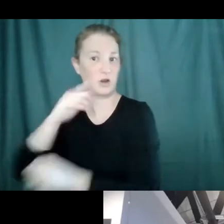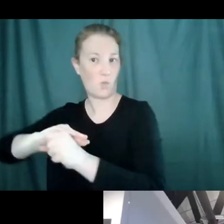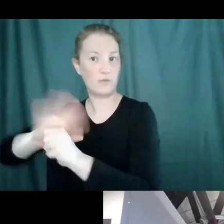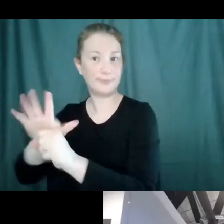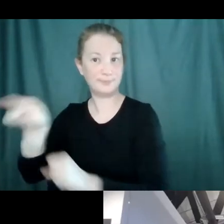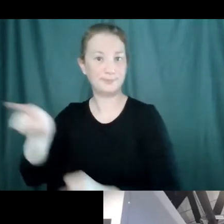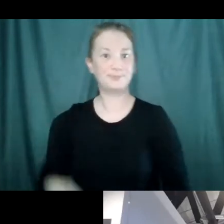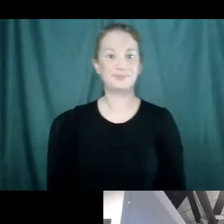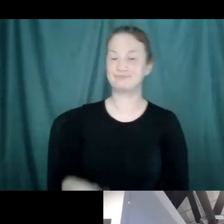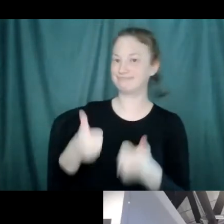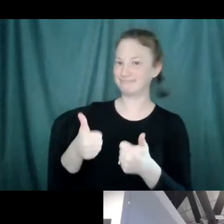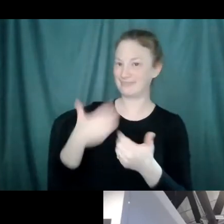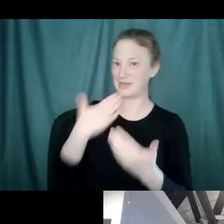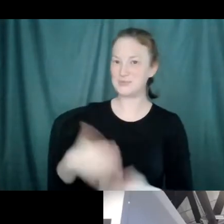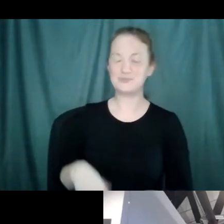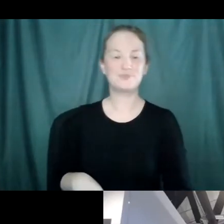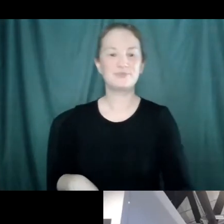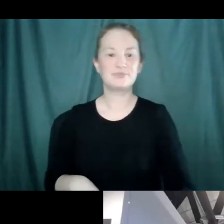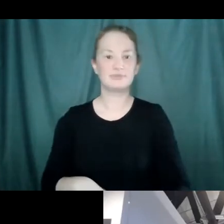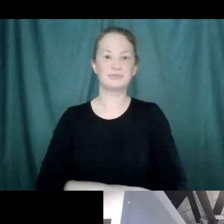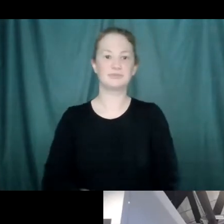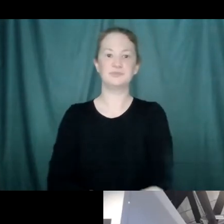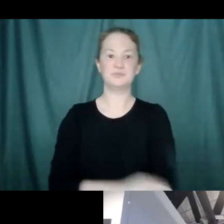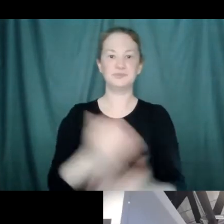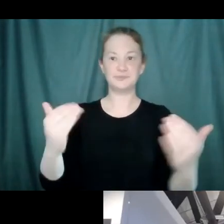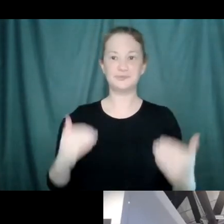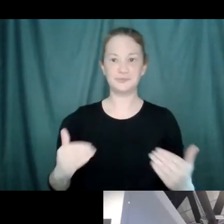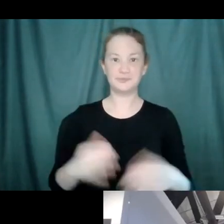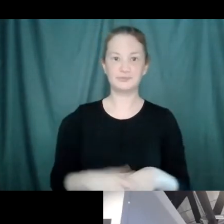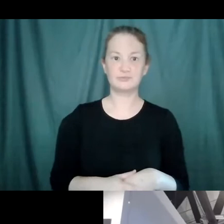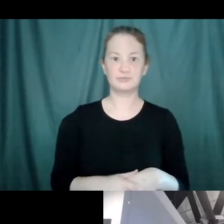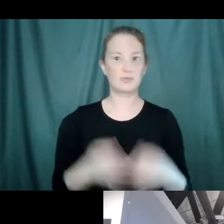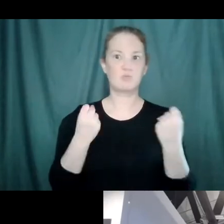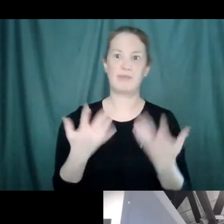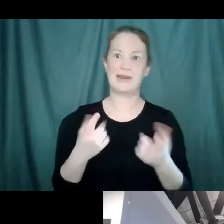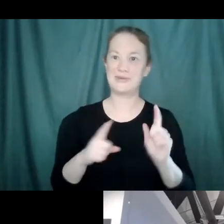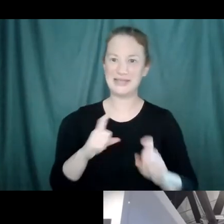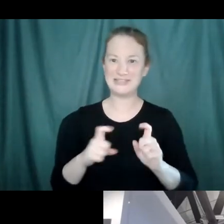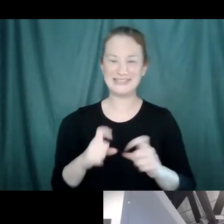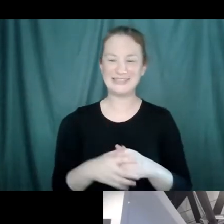Awesome. Thank you. Um, let's see. So we have so many questions here. Um,